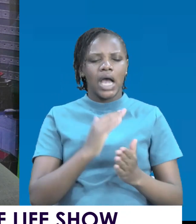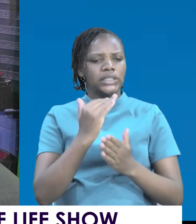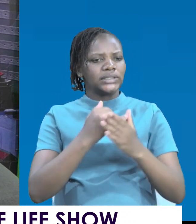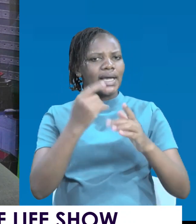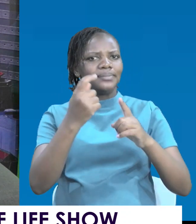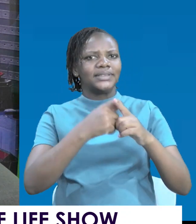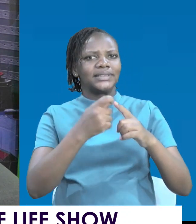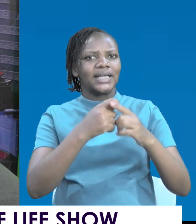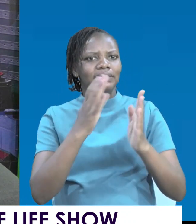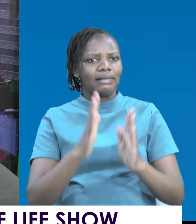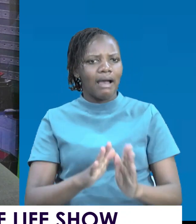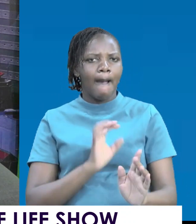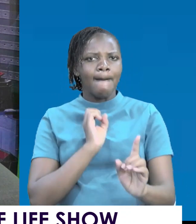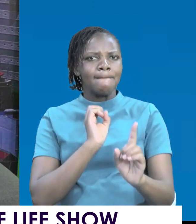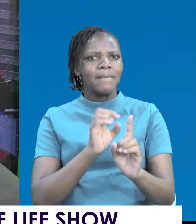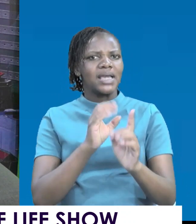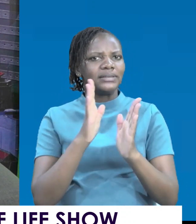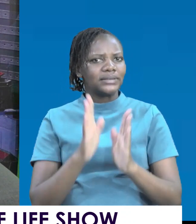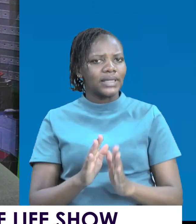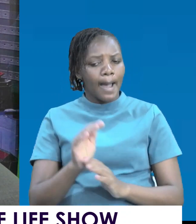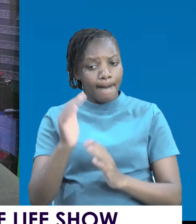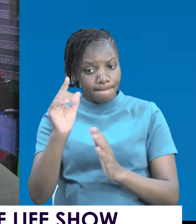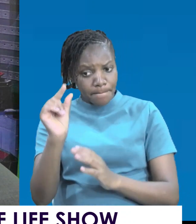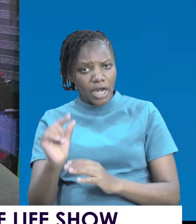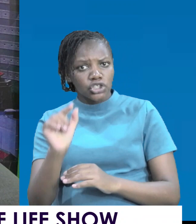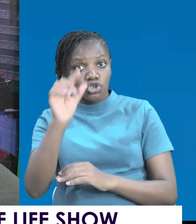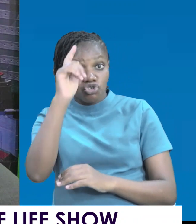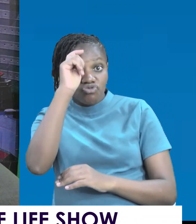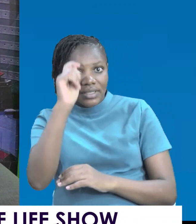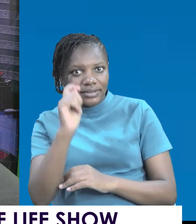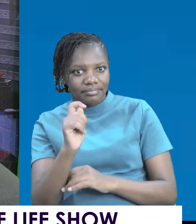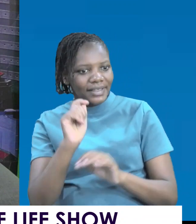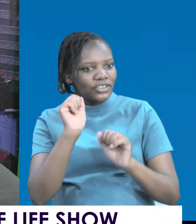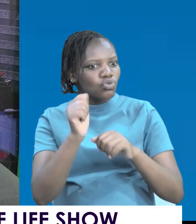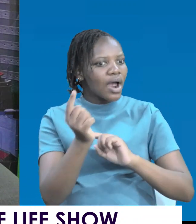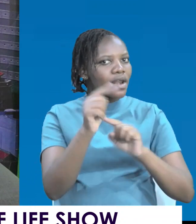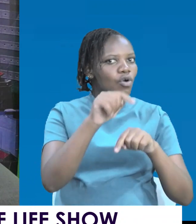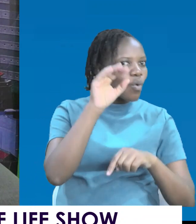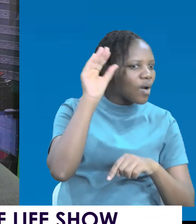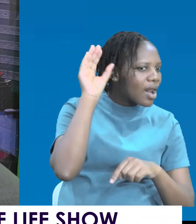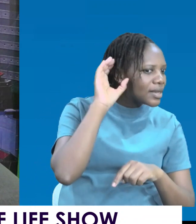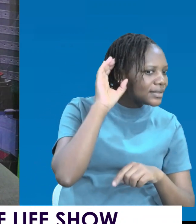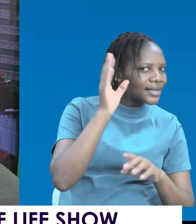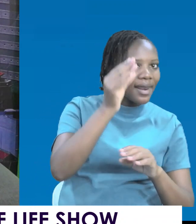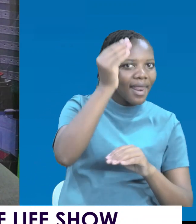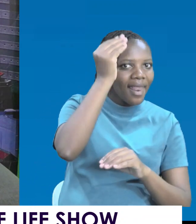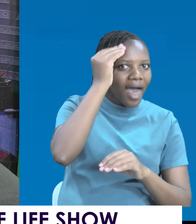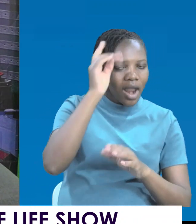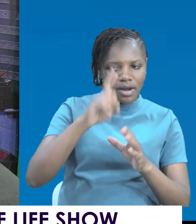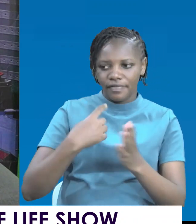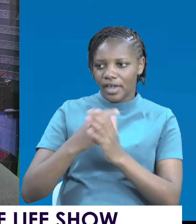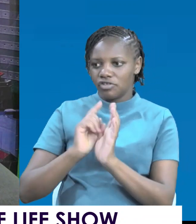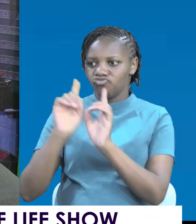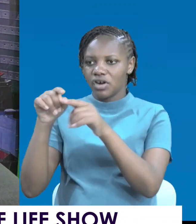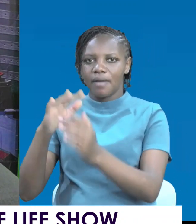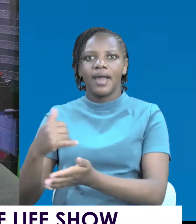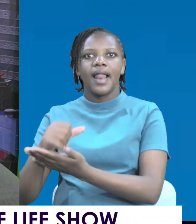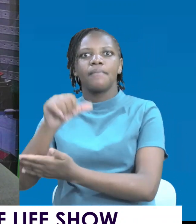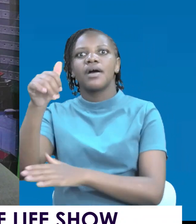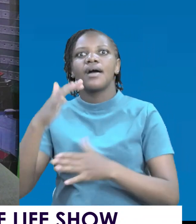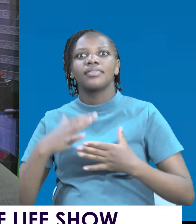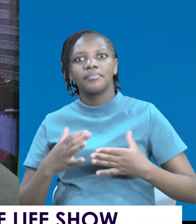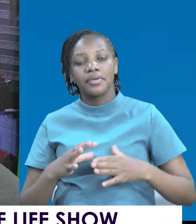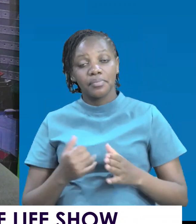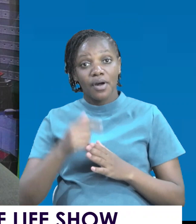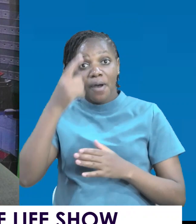Some kind of mentor. Somebody you respect. Somebody that you can listen to. Because you as a leader, you do not